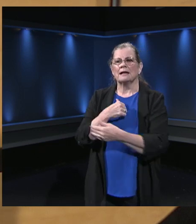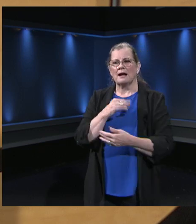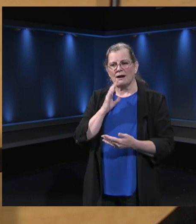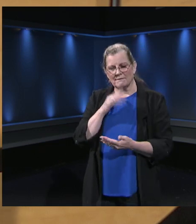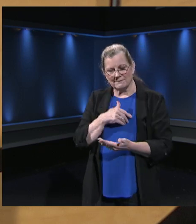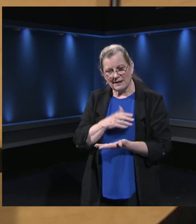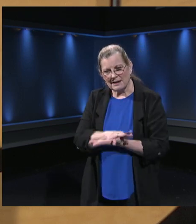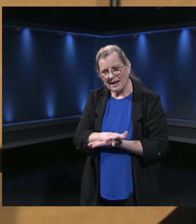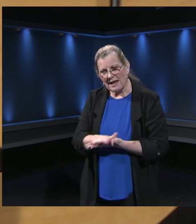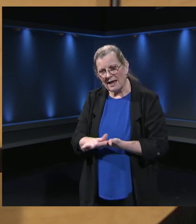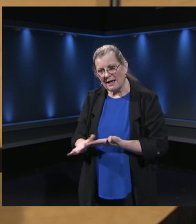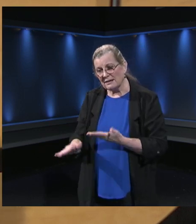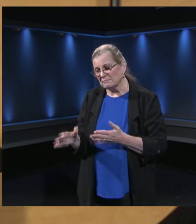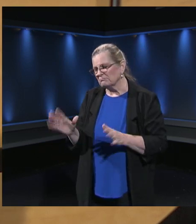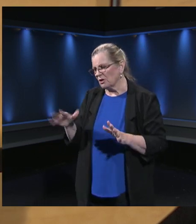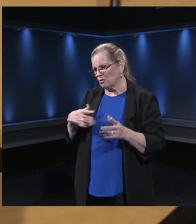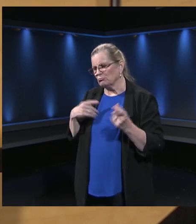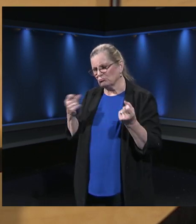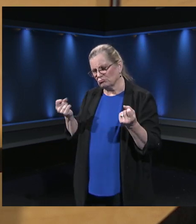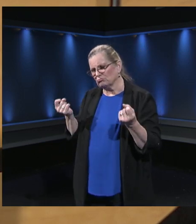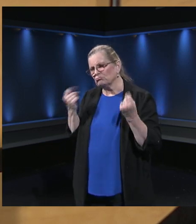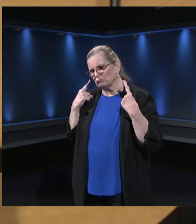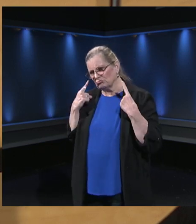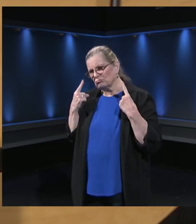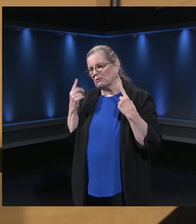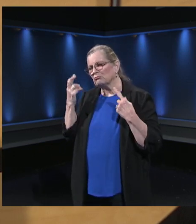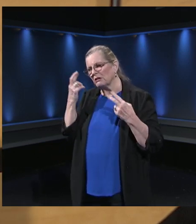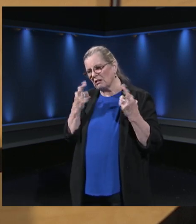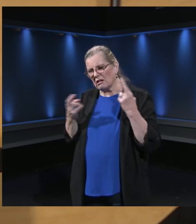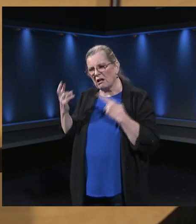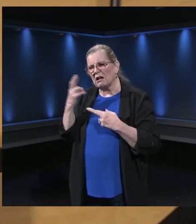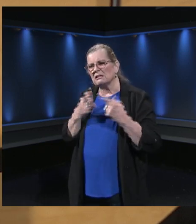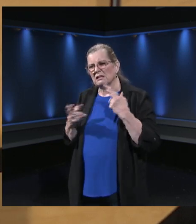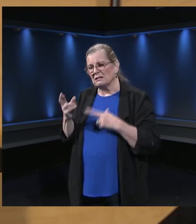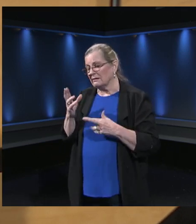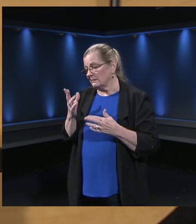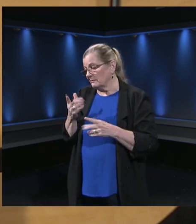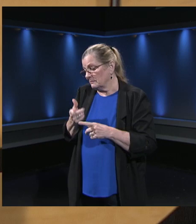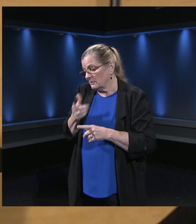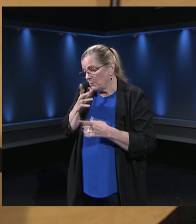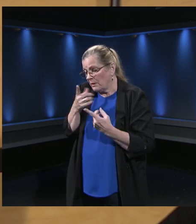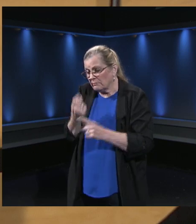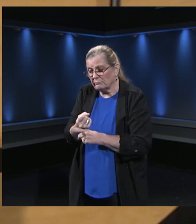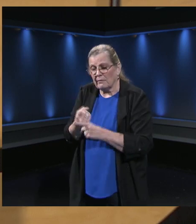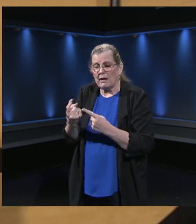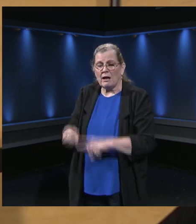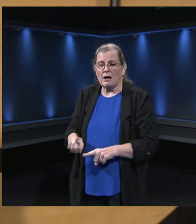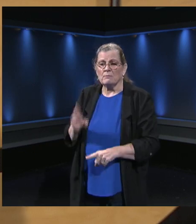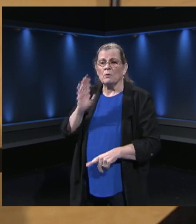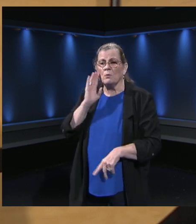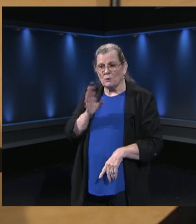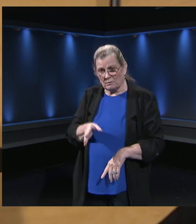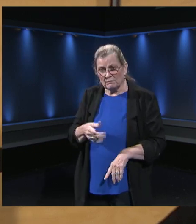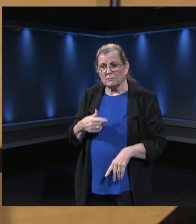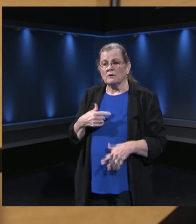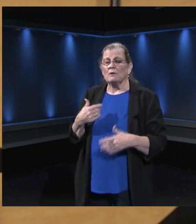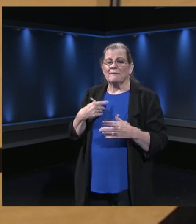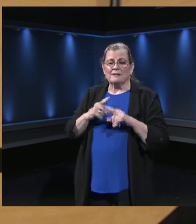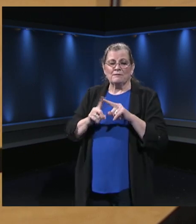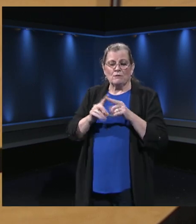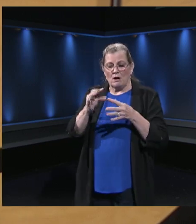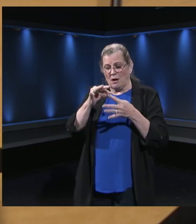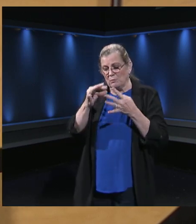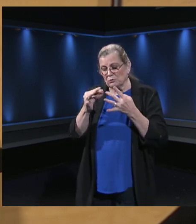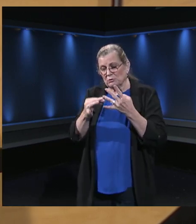understanding and realize that that's that is going to happen. I think we'll we'll be OK and we'll have options and we'll have plans in